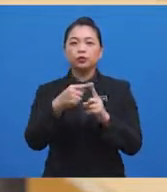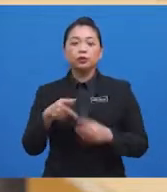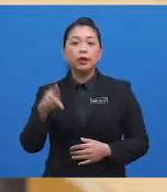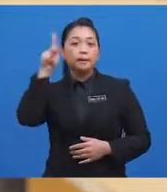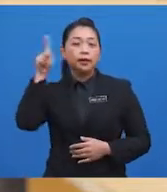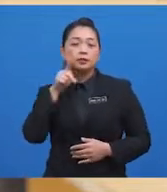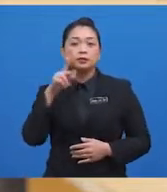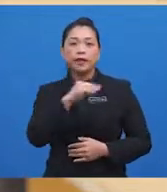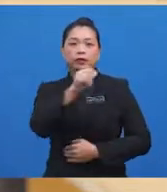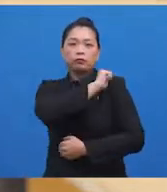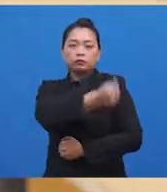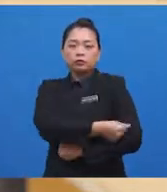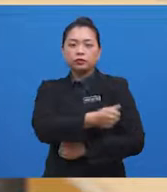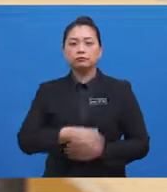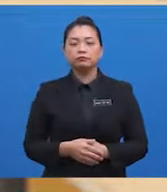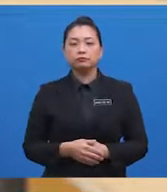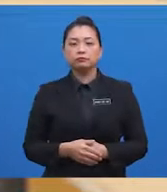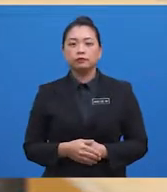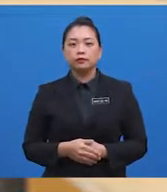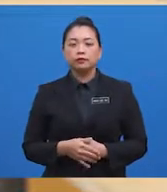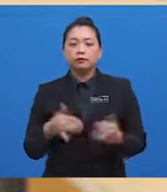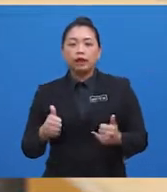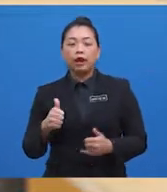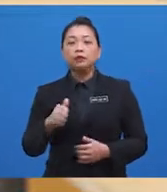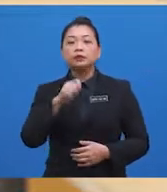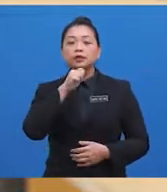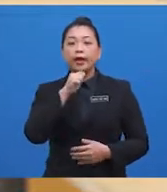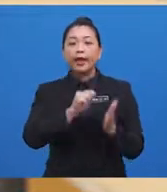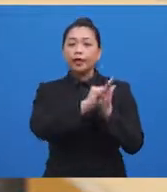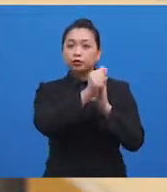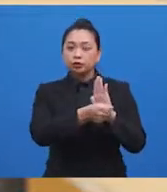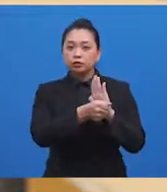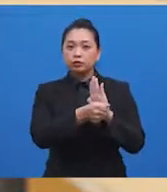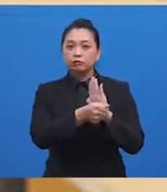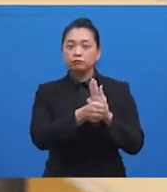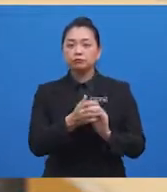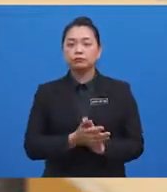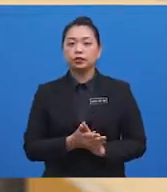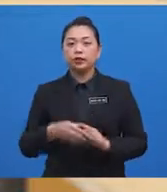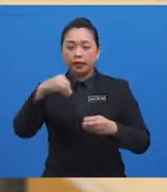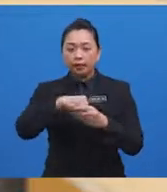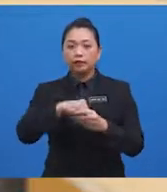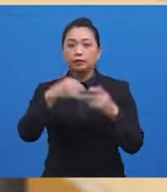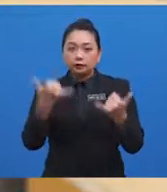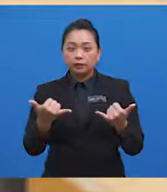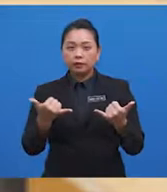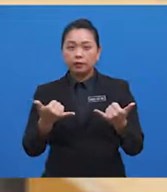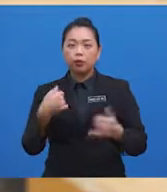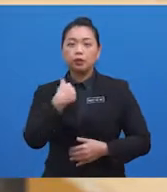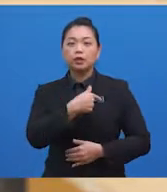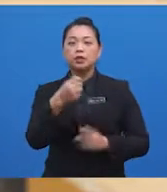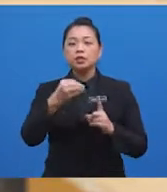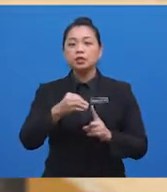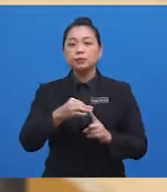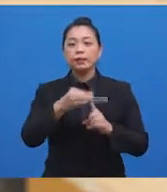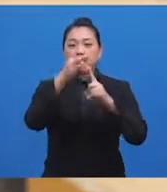But in this day and age, as we have become a more cosmopolitan society, we, and especially the